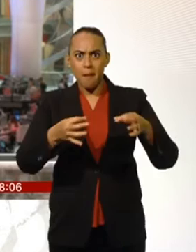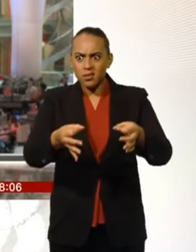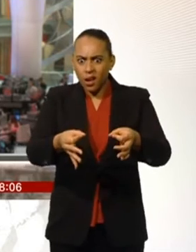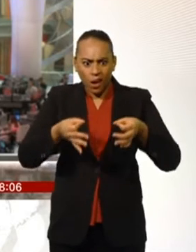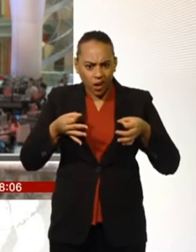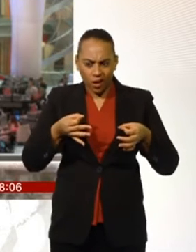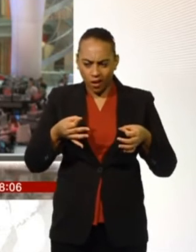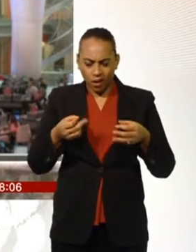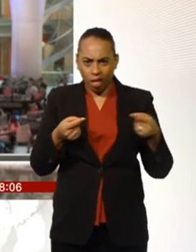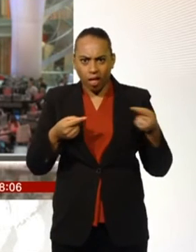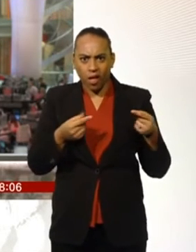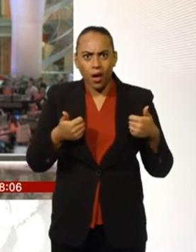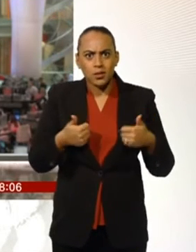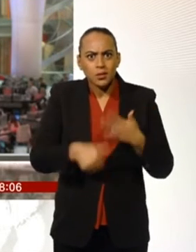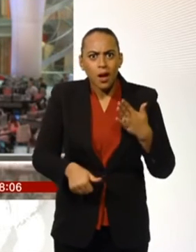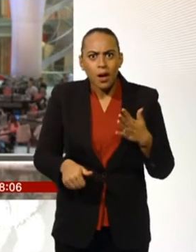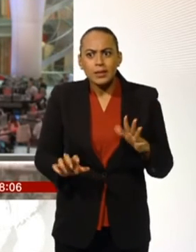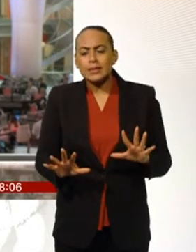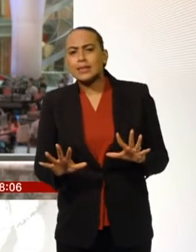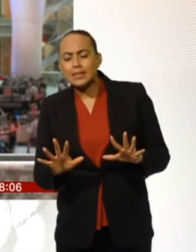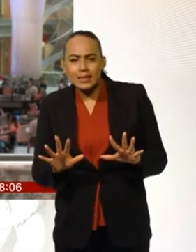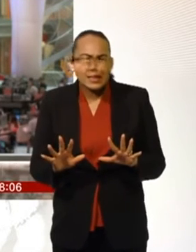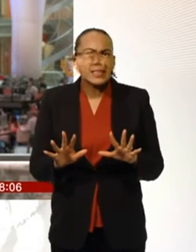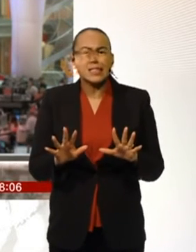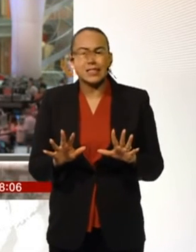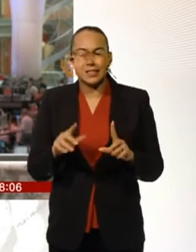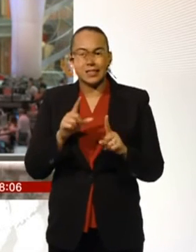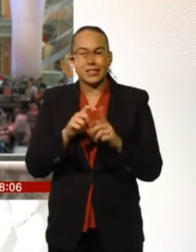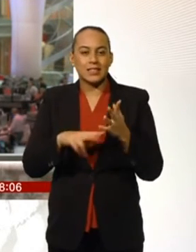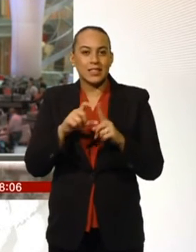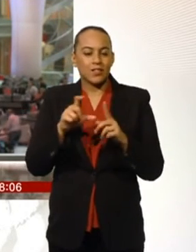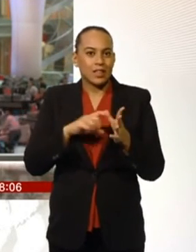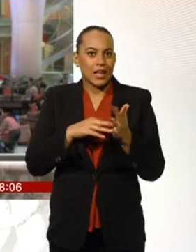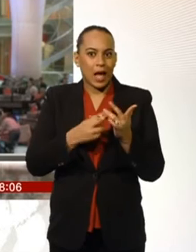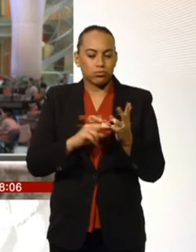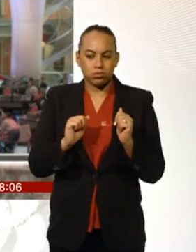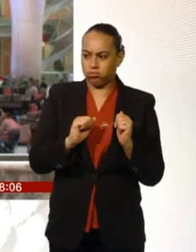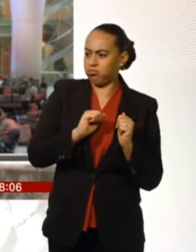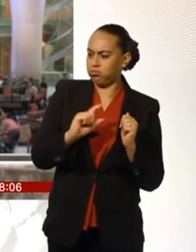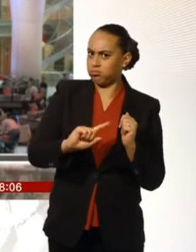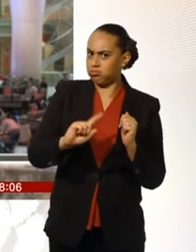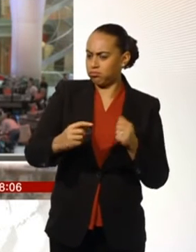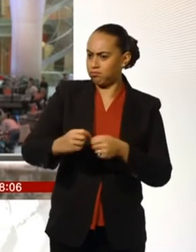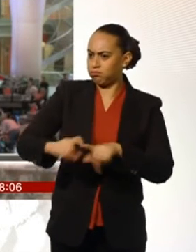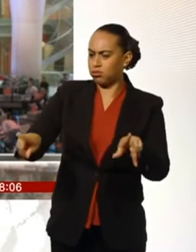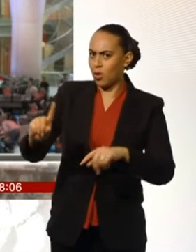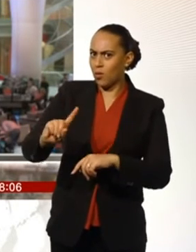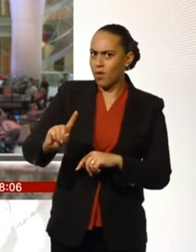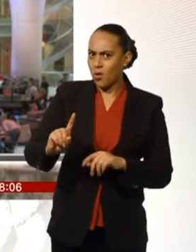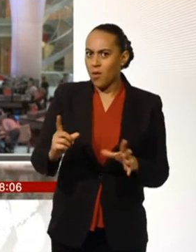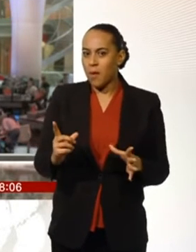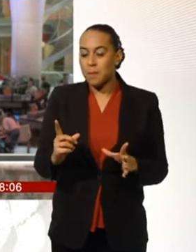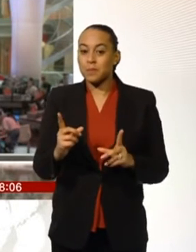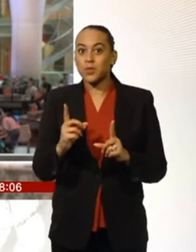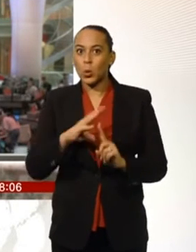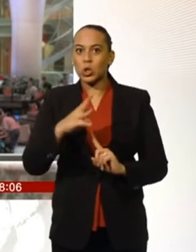Chris Grayling appears to have done this within the rules set down by David Cameron, I think you're starting to get that debate within the Conservative Party just about